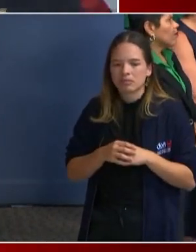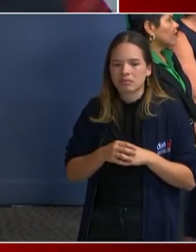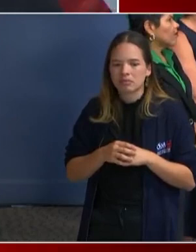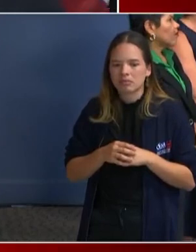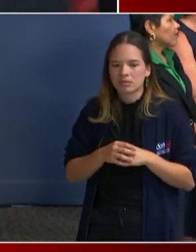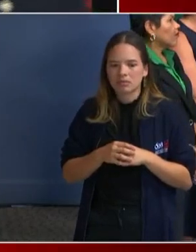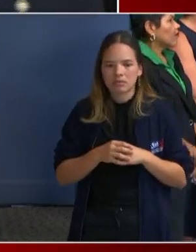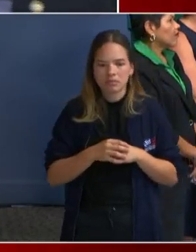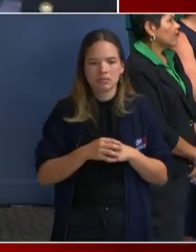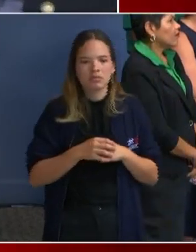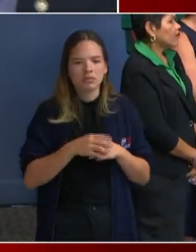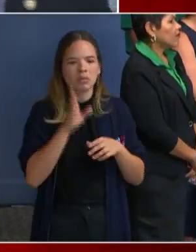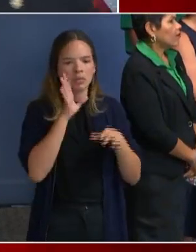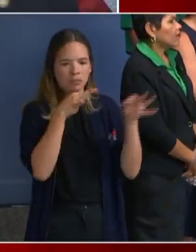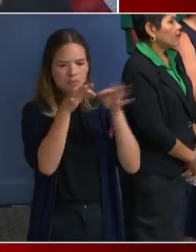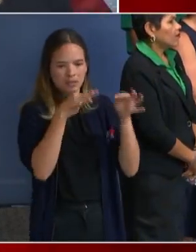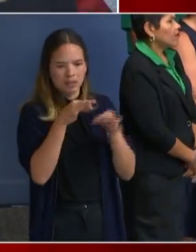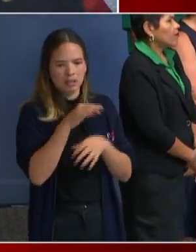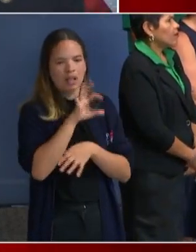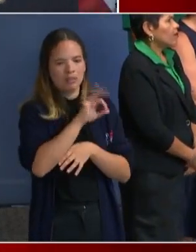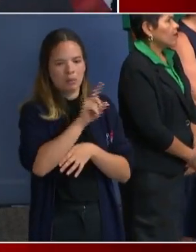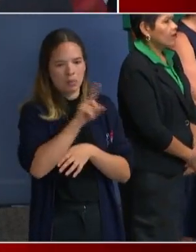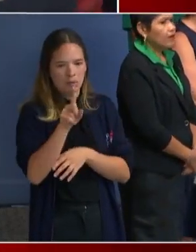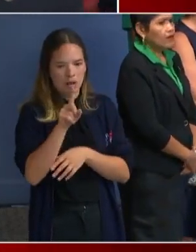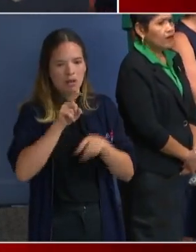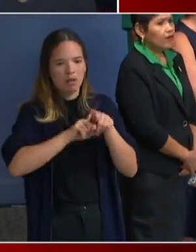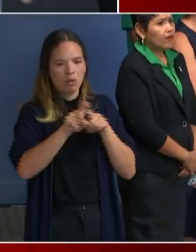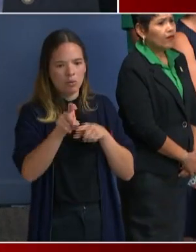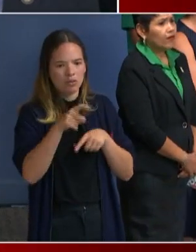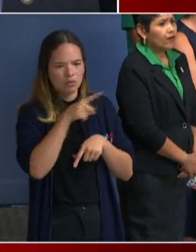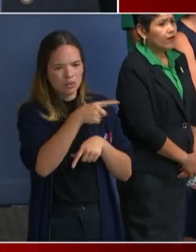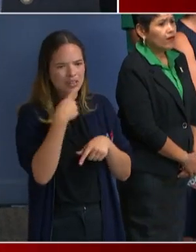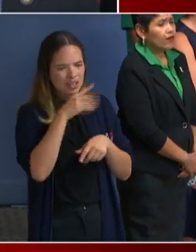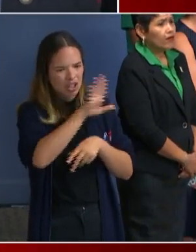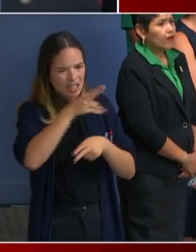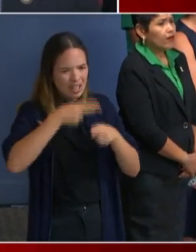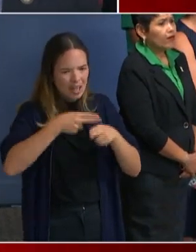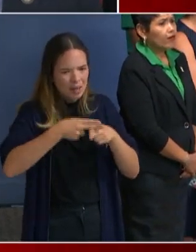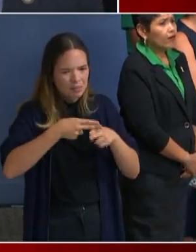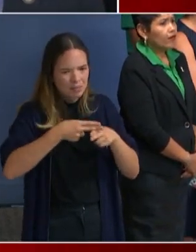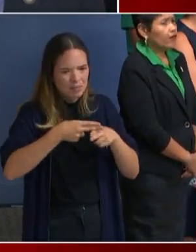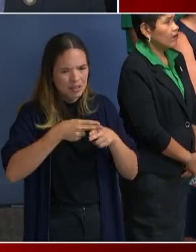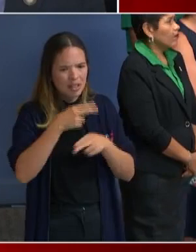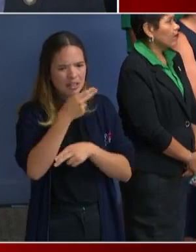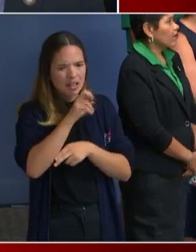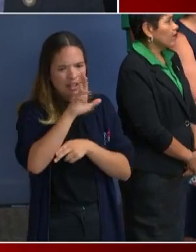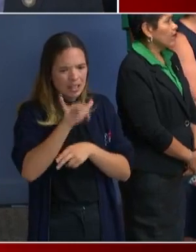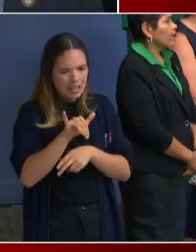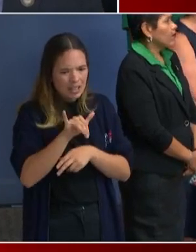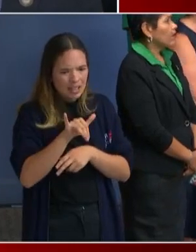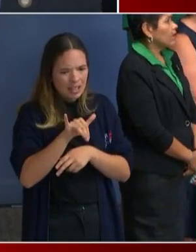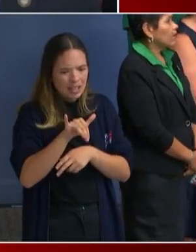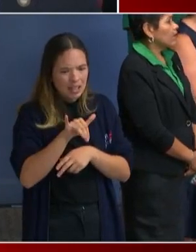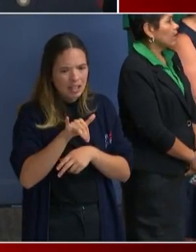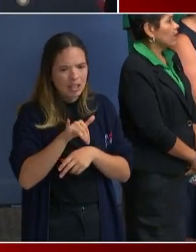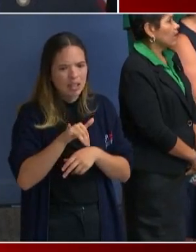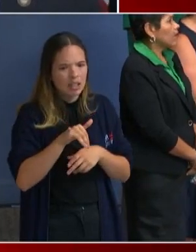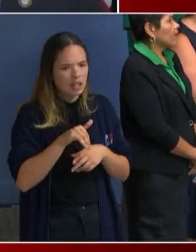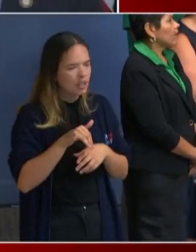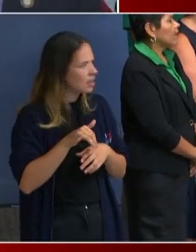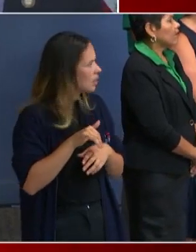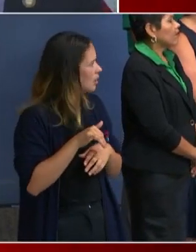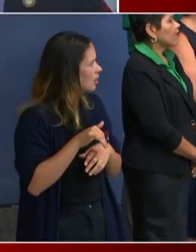about 911 calls. And what did you say your name was? Gary Sarka, ABC 7. Okay, Gary, the